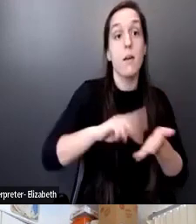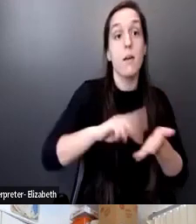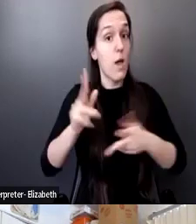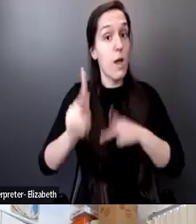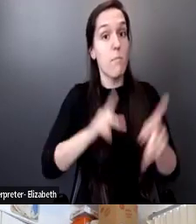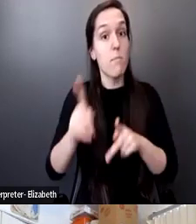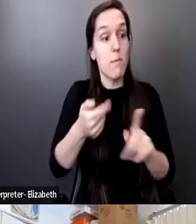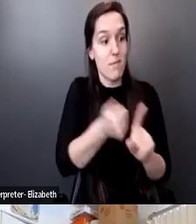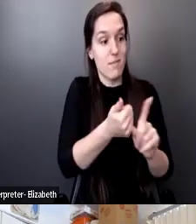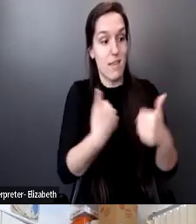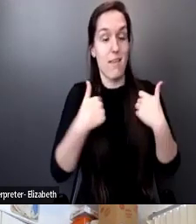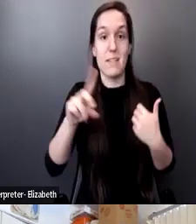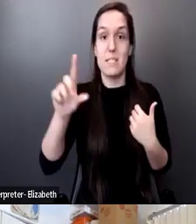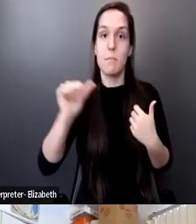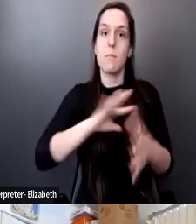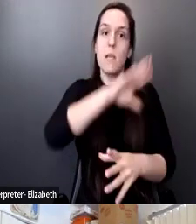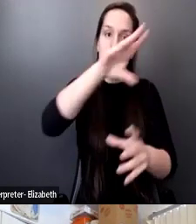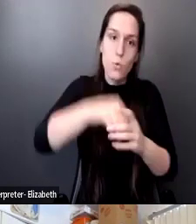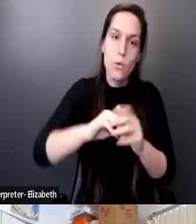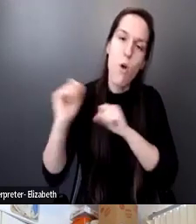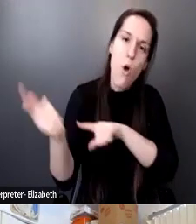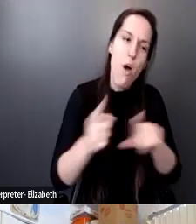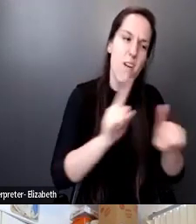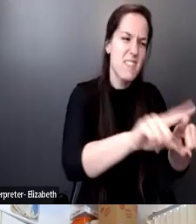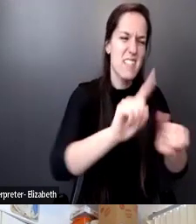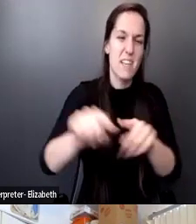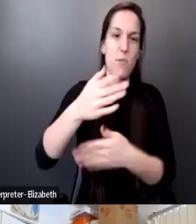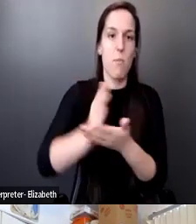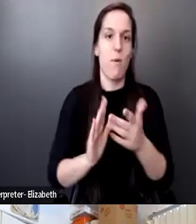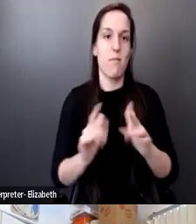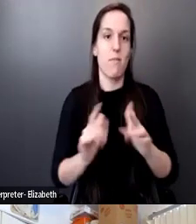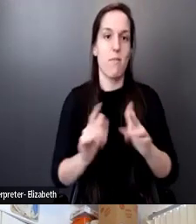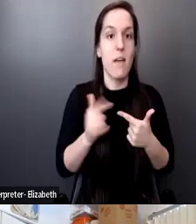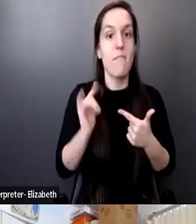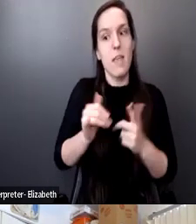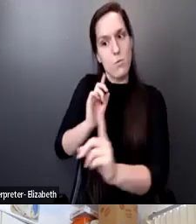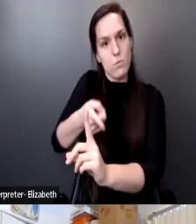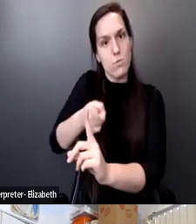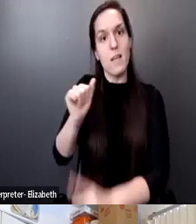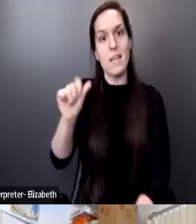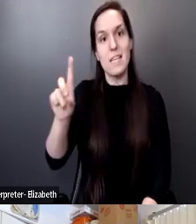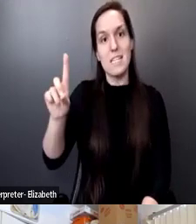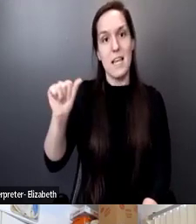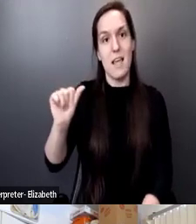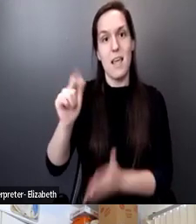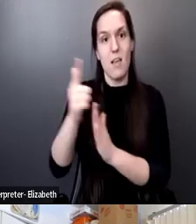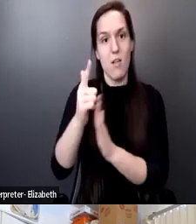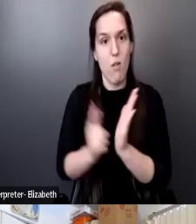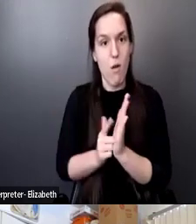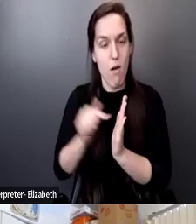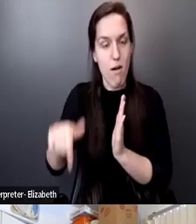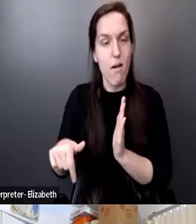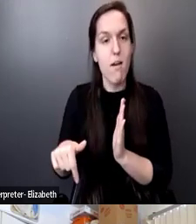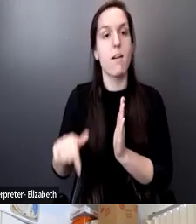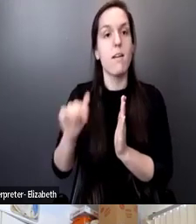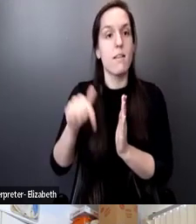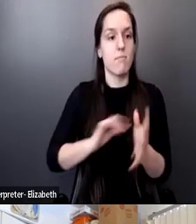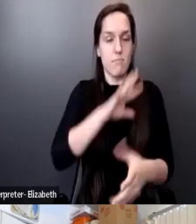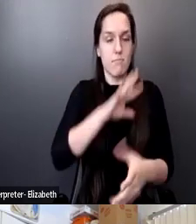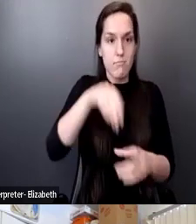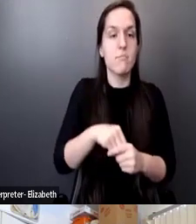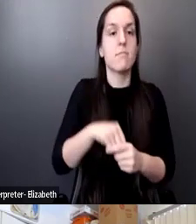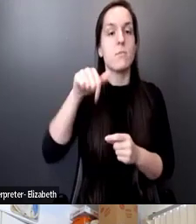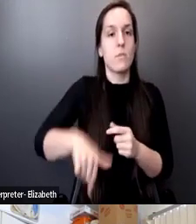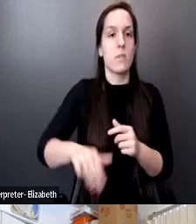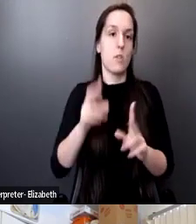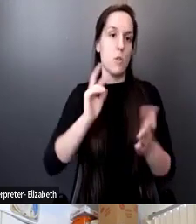all areas of life. And that was that was really the purpose of the Americans with Disabilities Act and has been the purpose of our organization